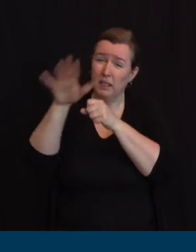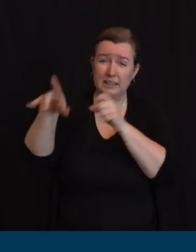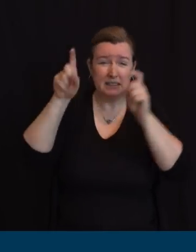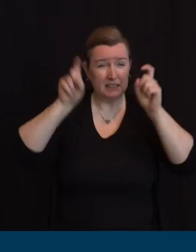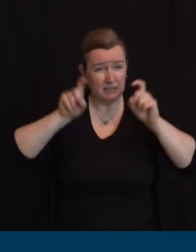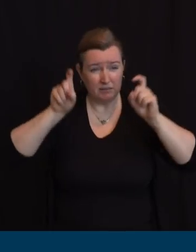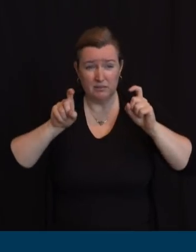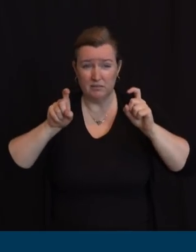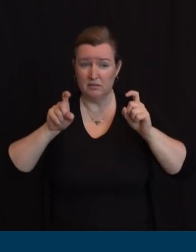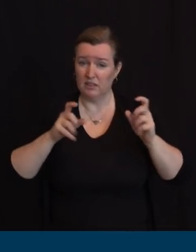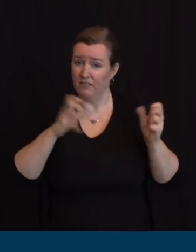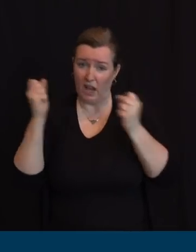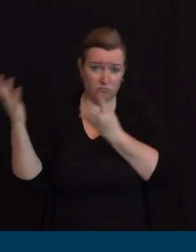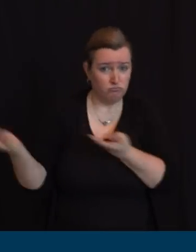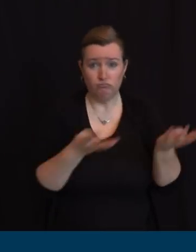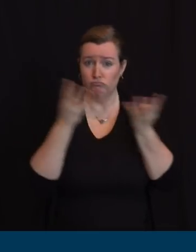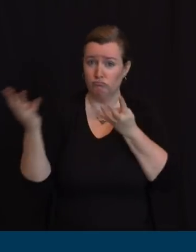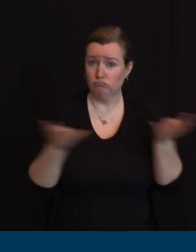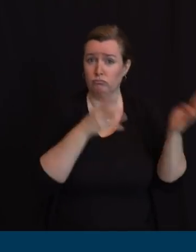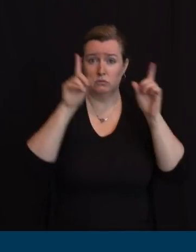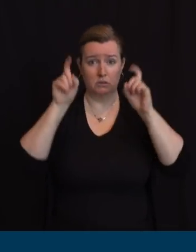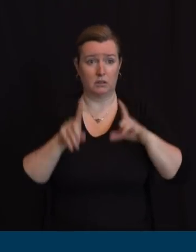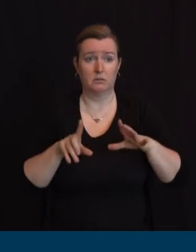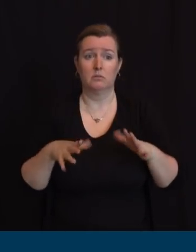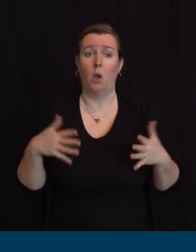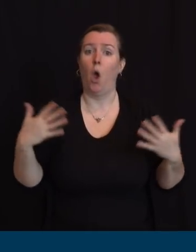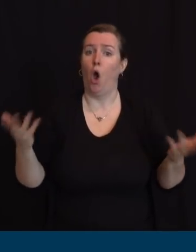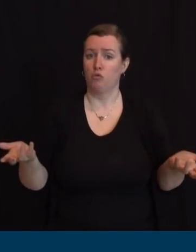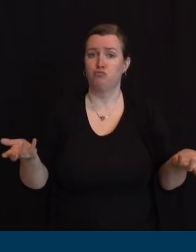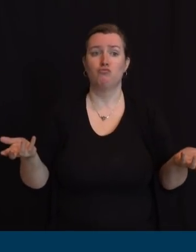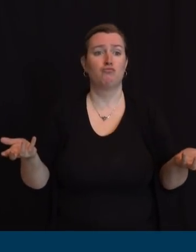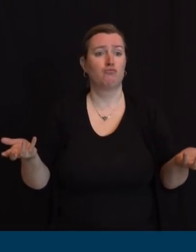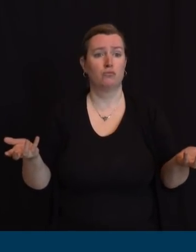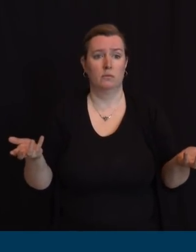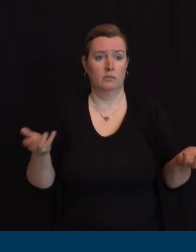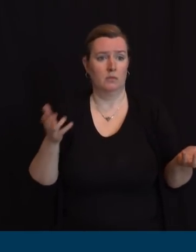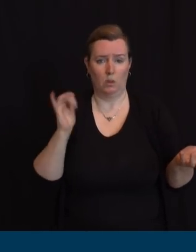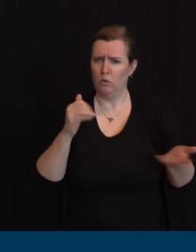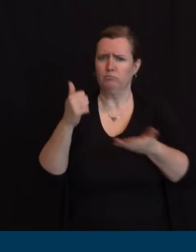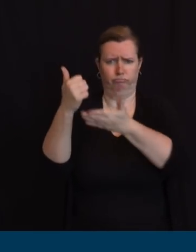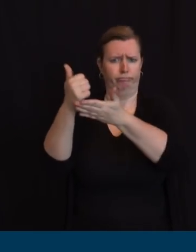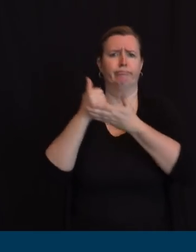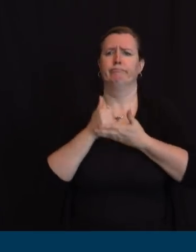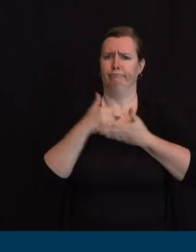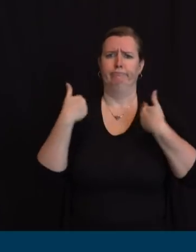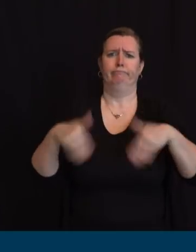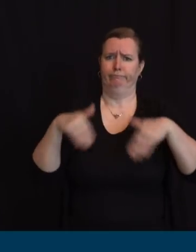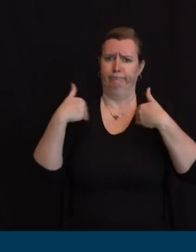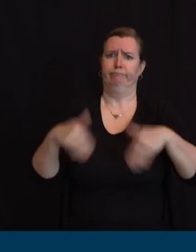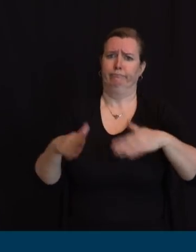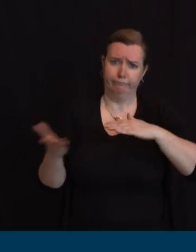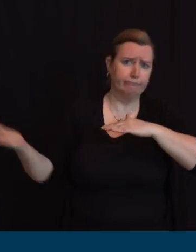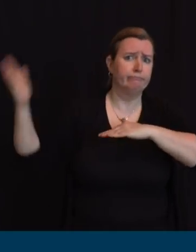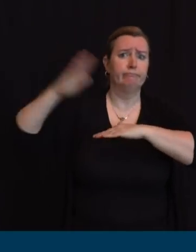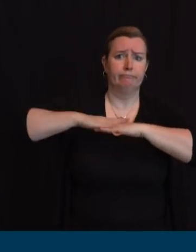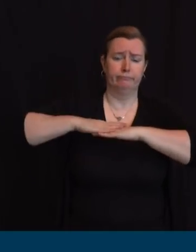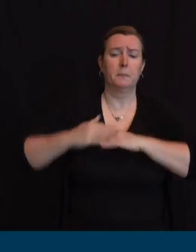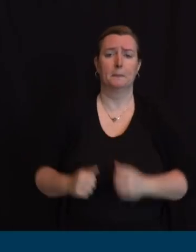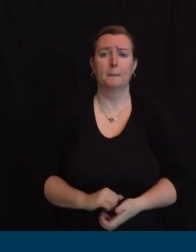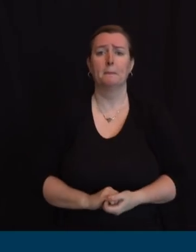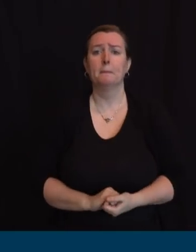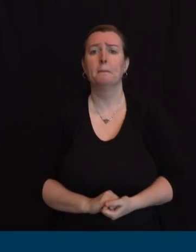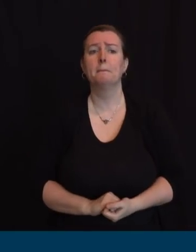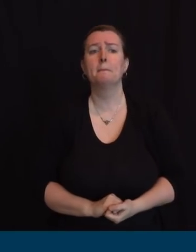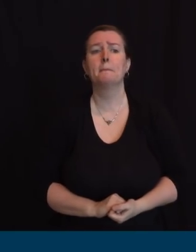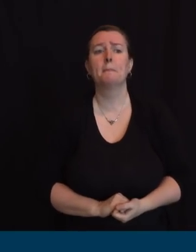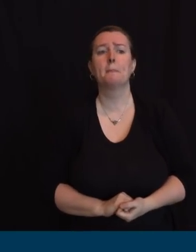when I say complete that masks challenges that you otherwise would have if you literally had to drive this to zero and keep